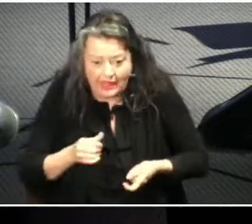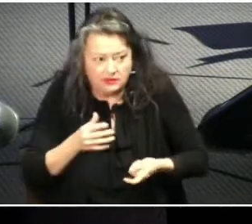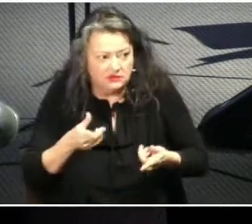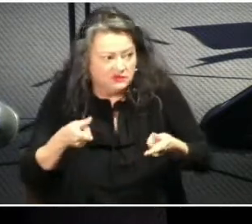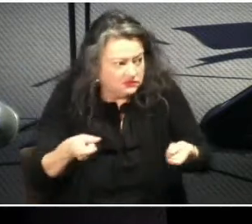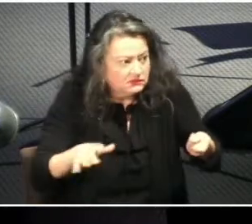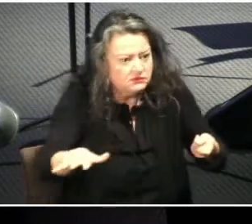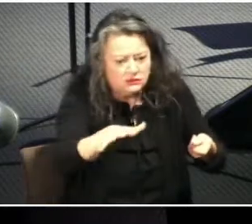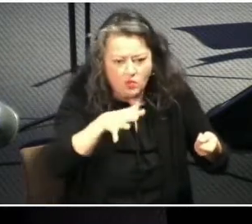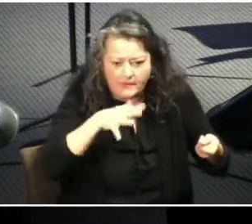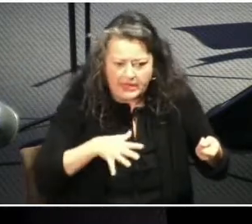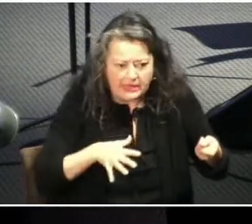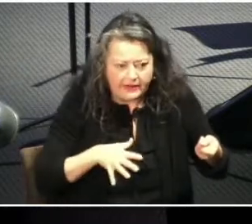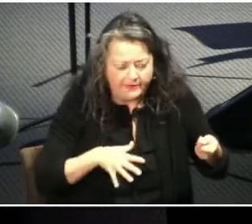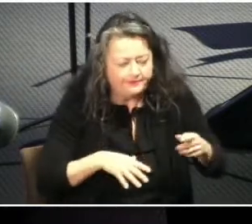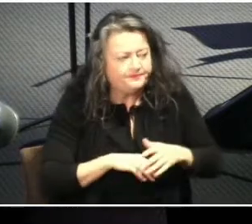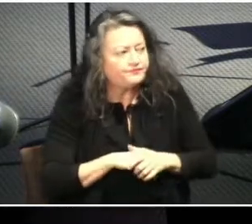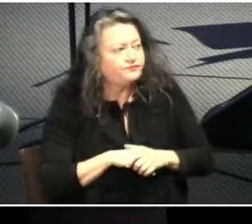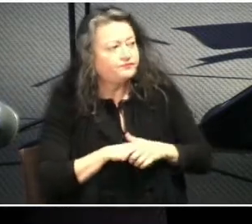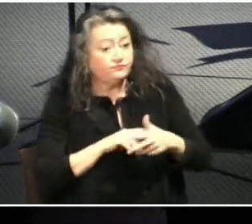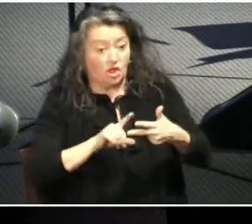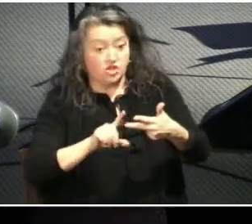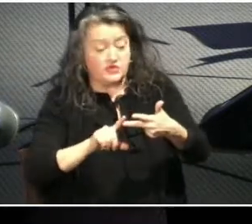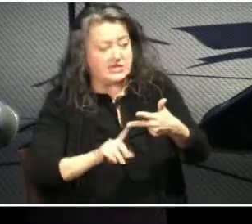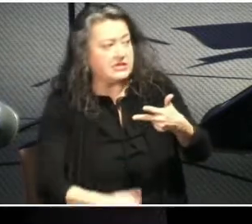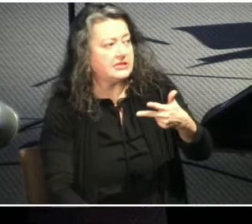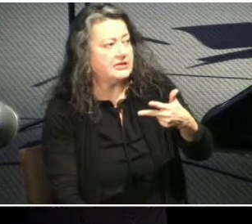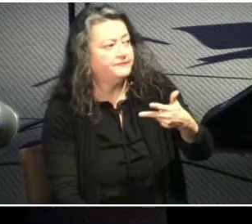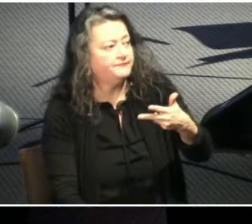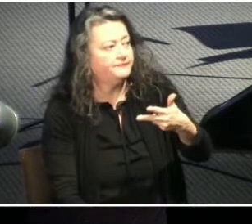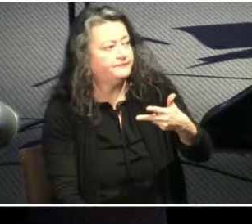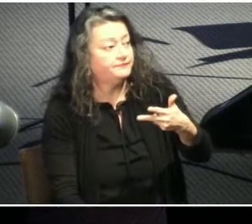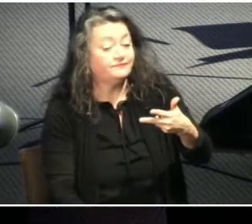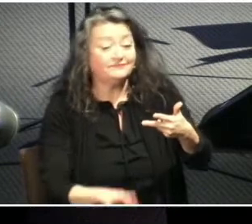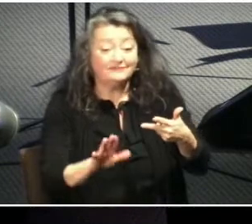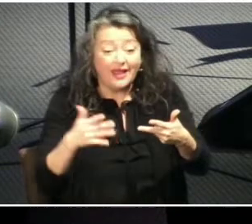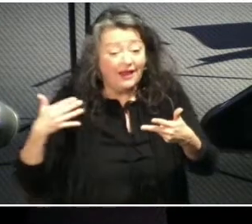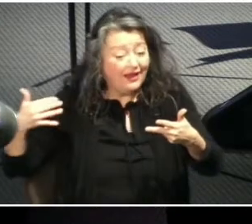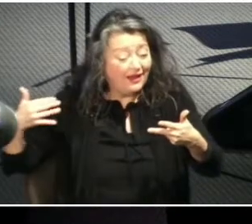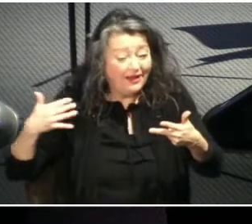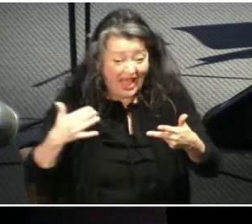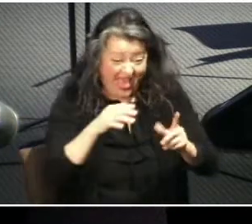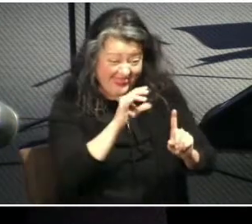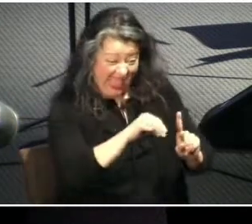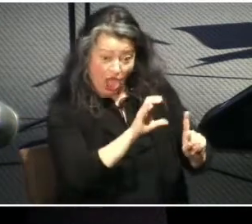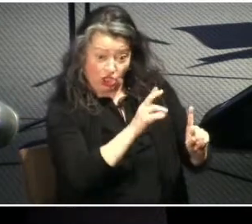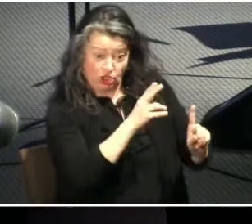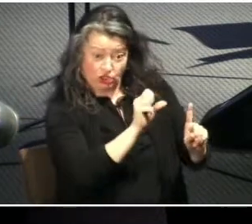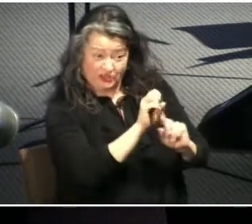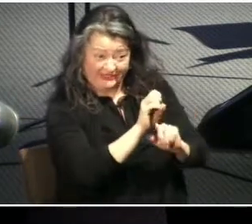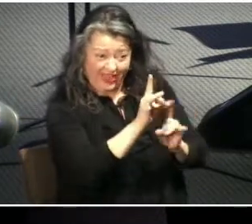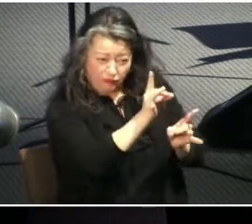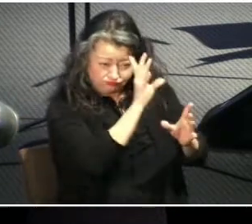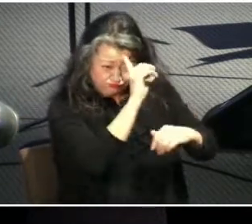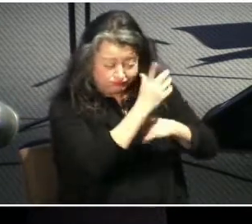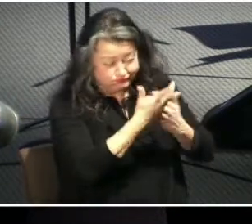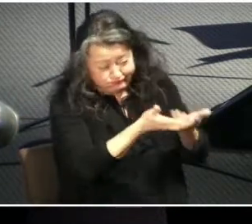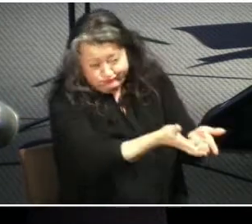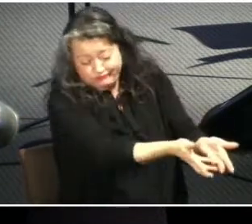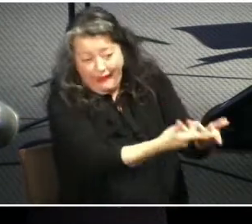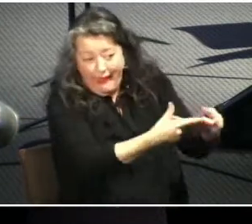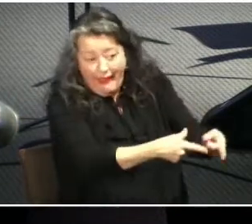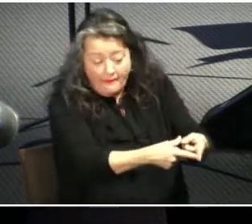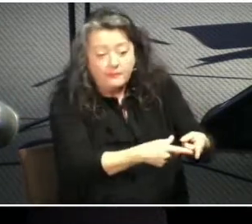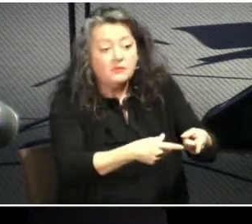is married people throughout history must struggle to overcome this curse and that includes married people who follow god